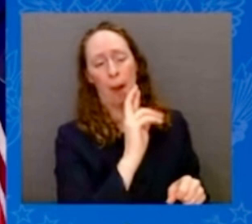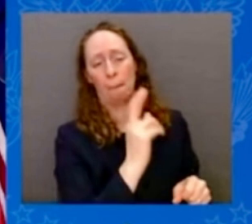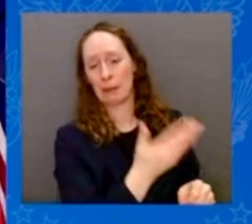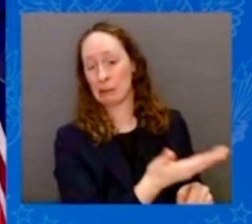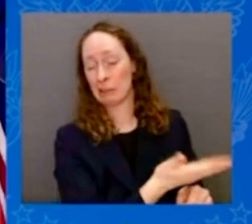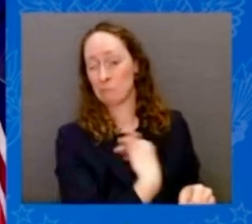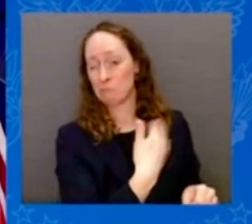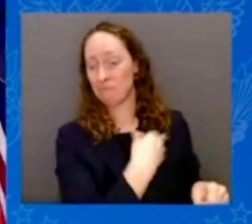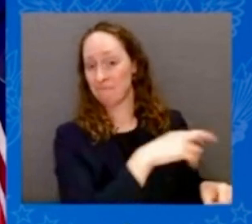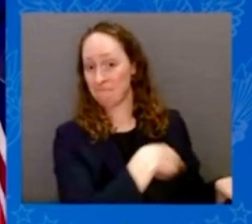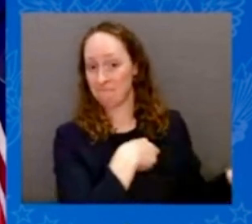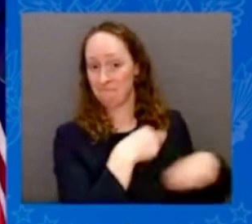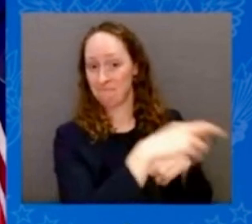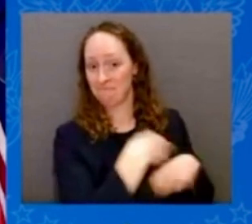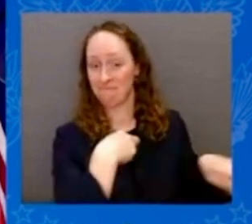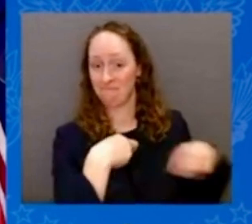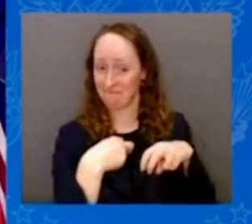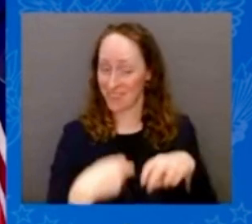Oof.